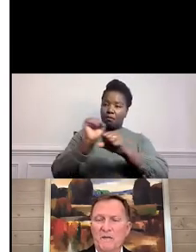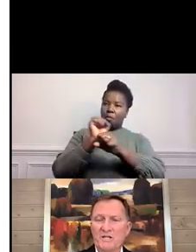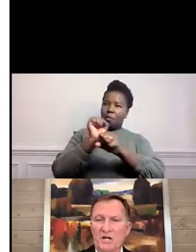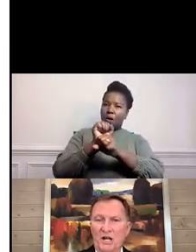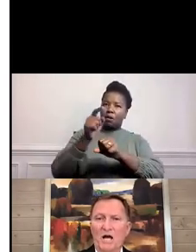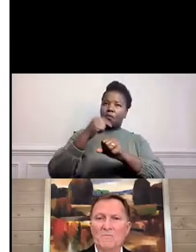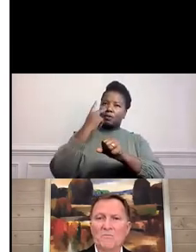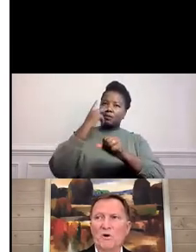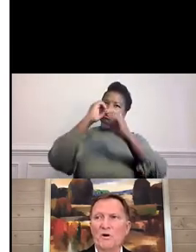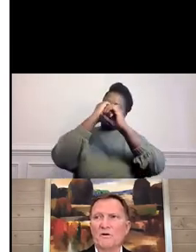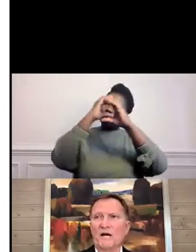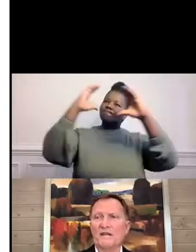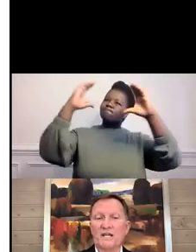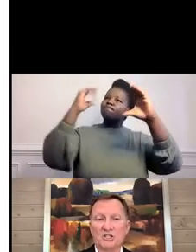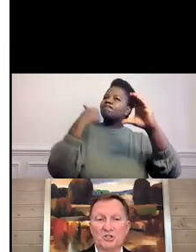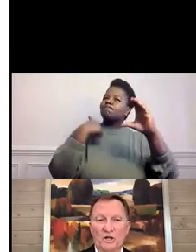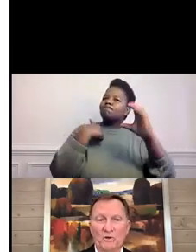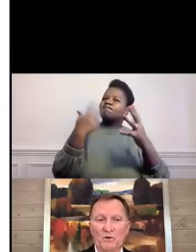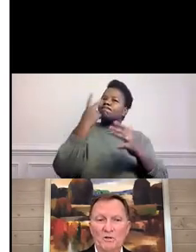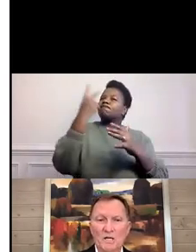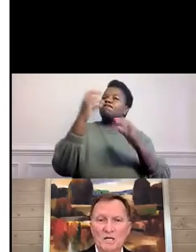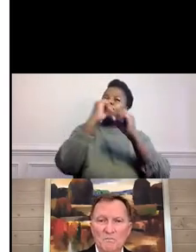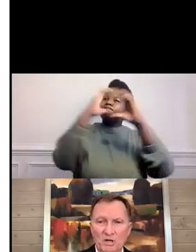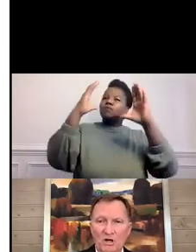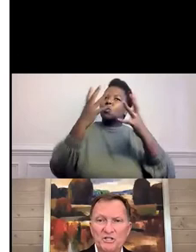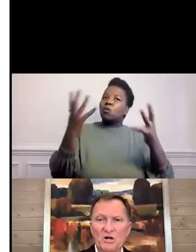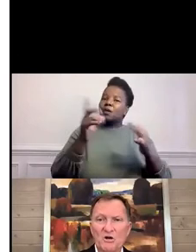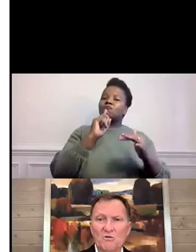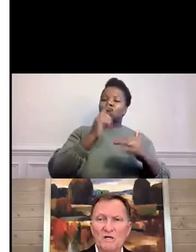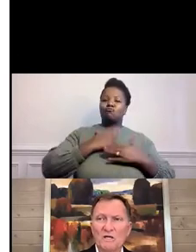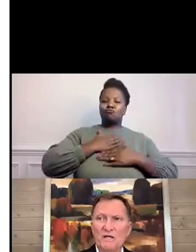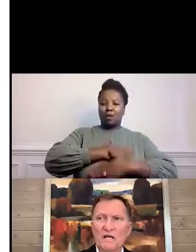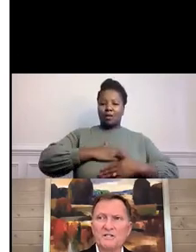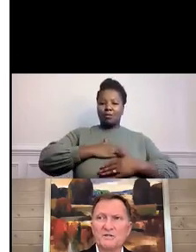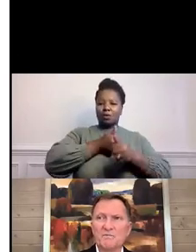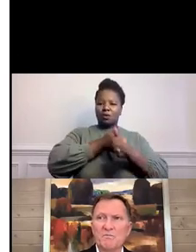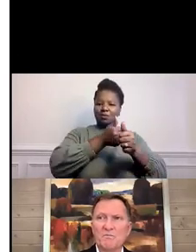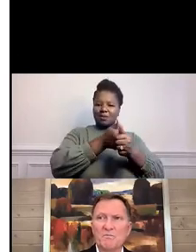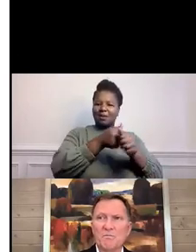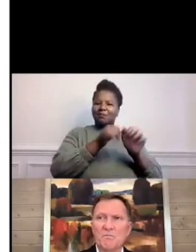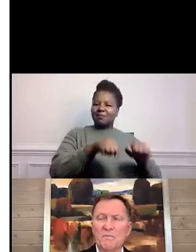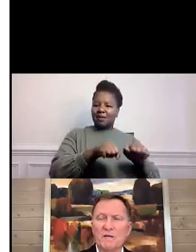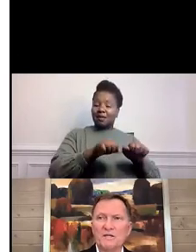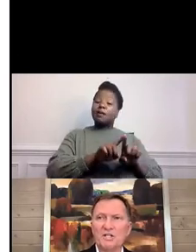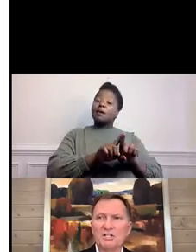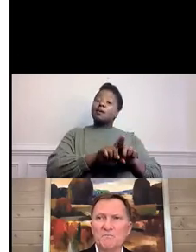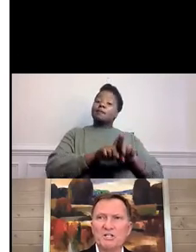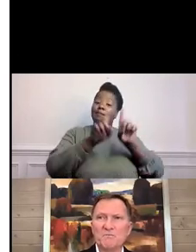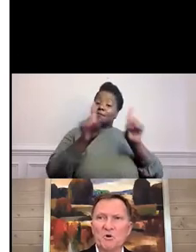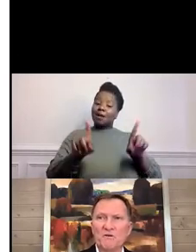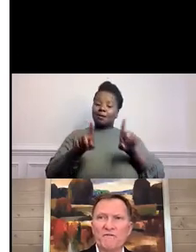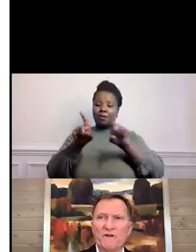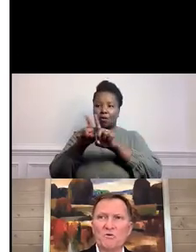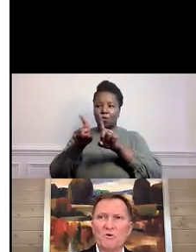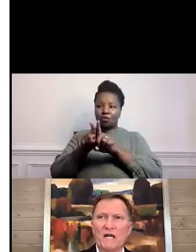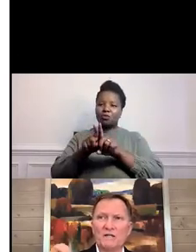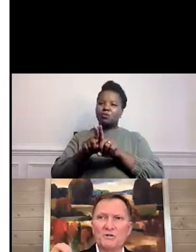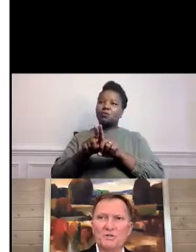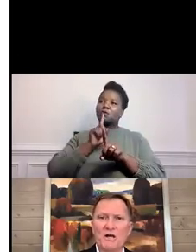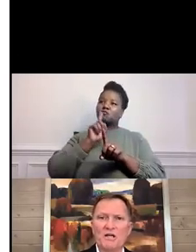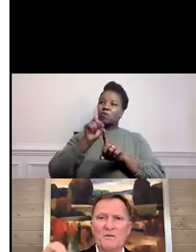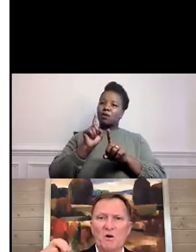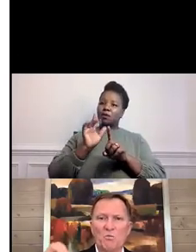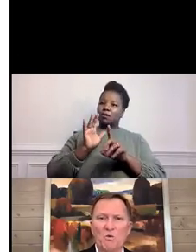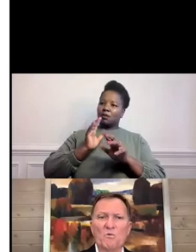makes it a lot more, I think, enjoyable. But also it's just much more invigorating